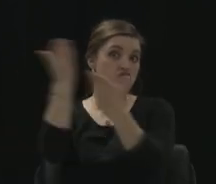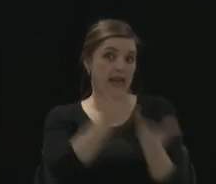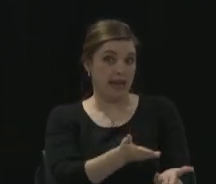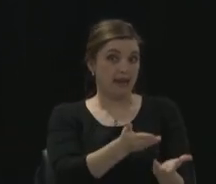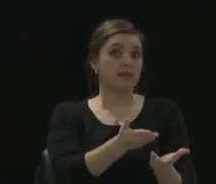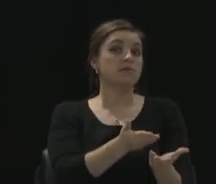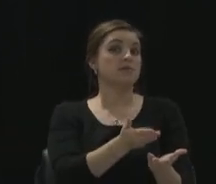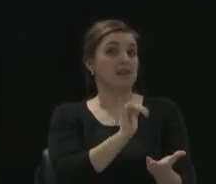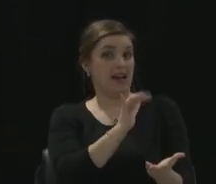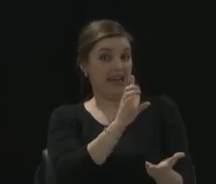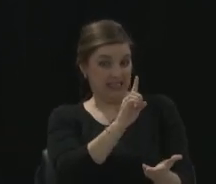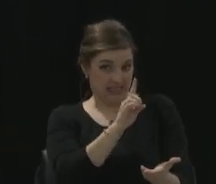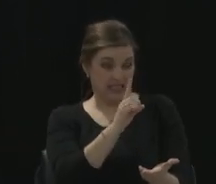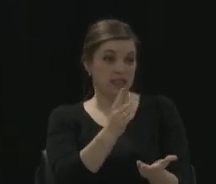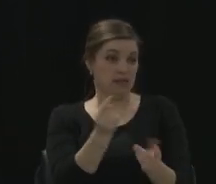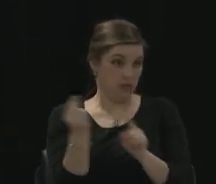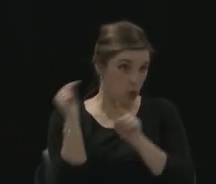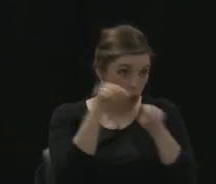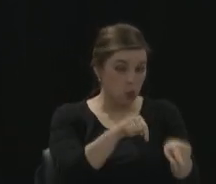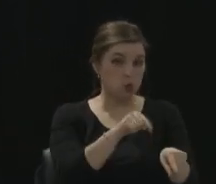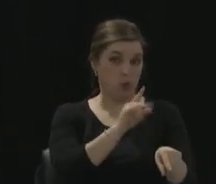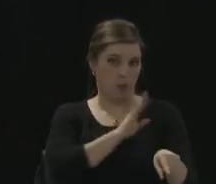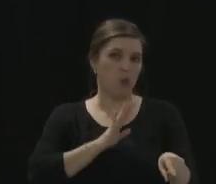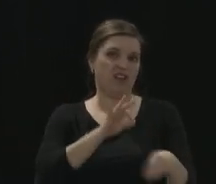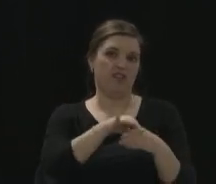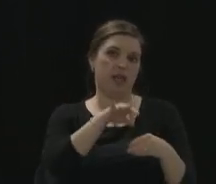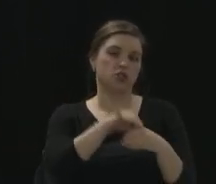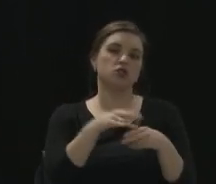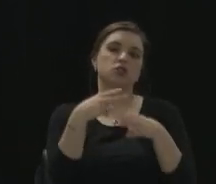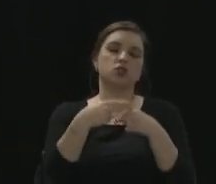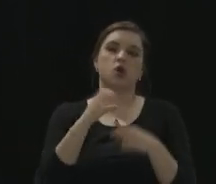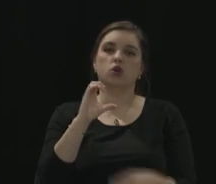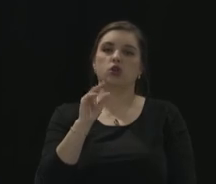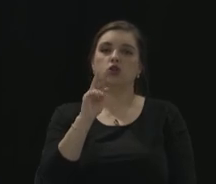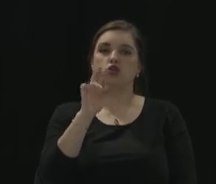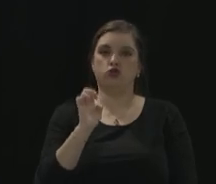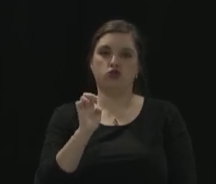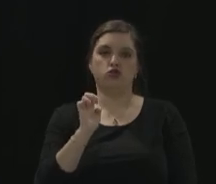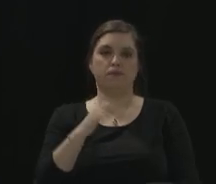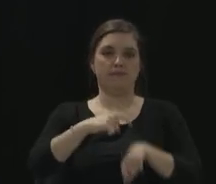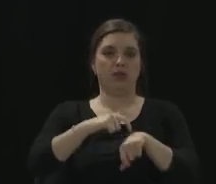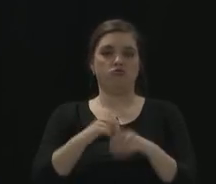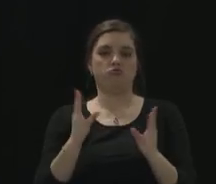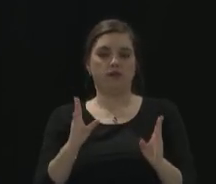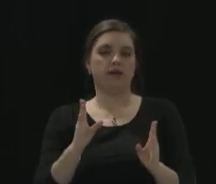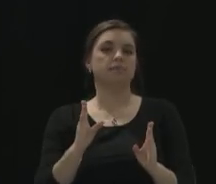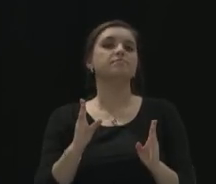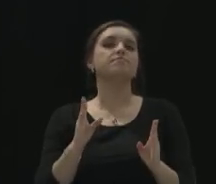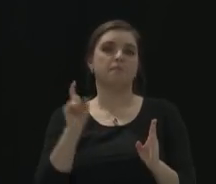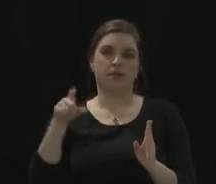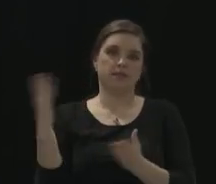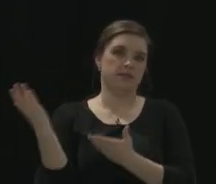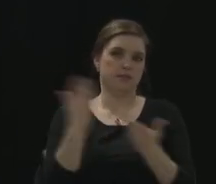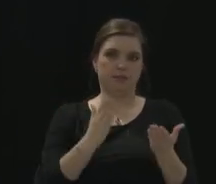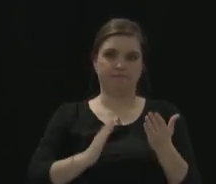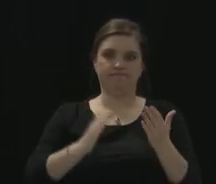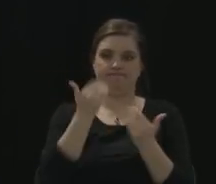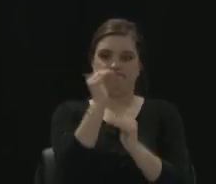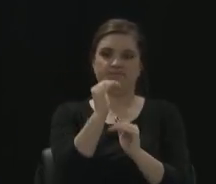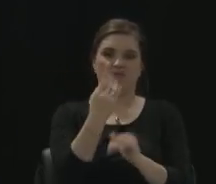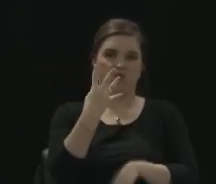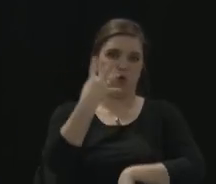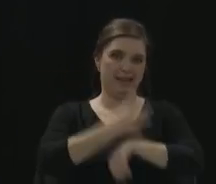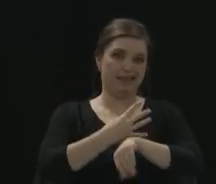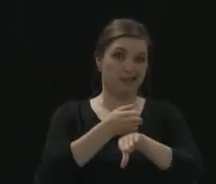Elections within four days and it's called our cure period. Yes. We'll be open for that. Additionally, if you have a religious